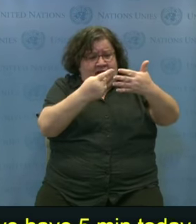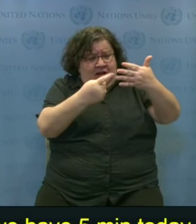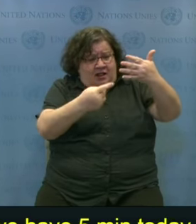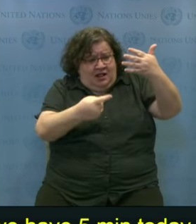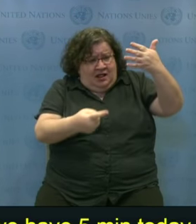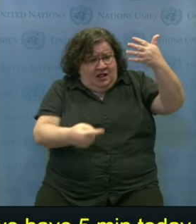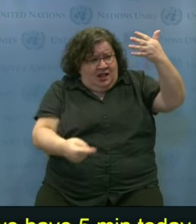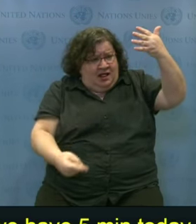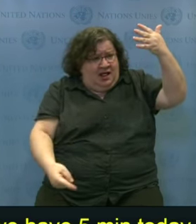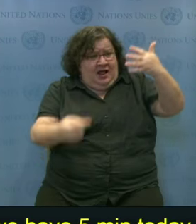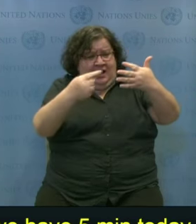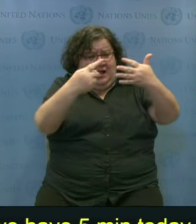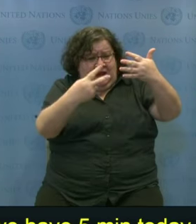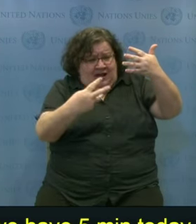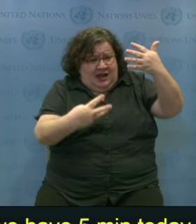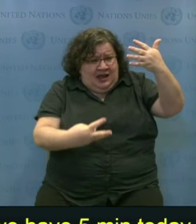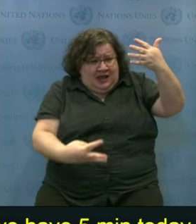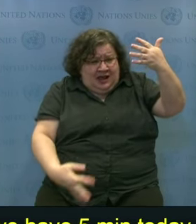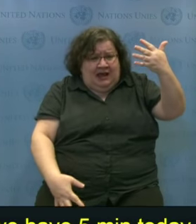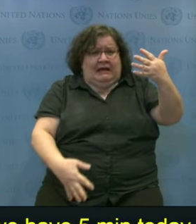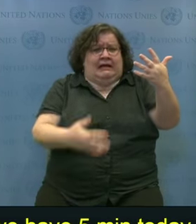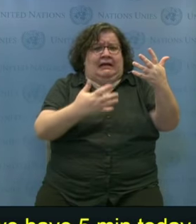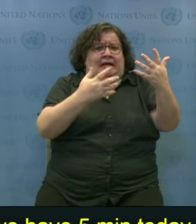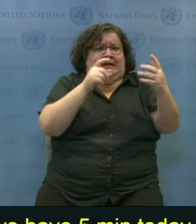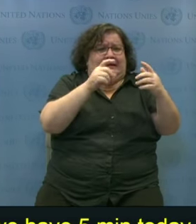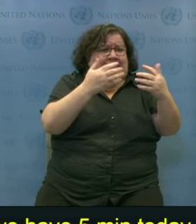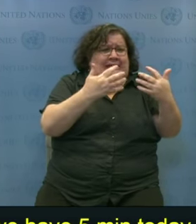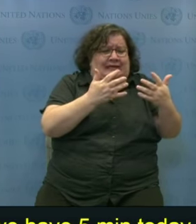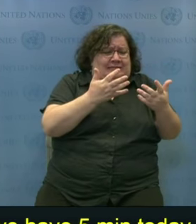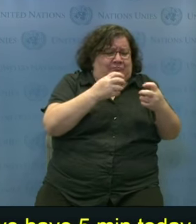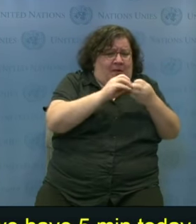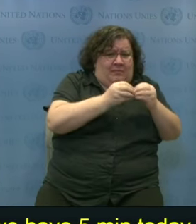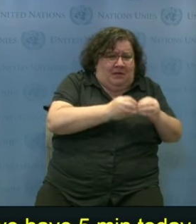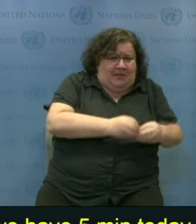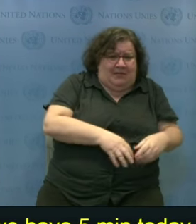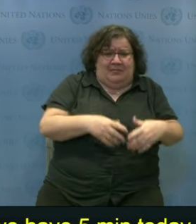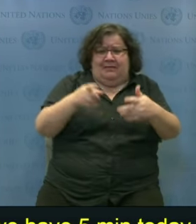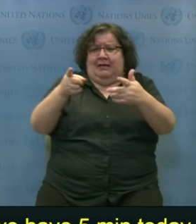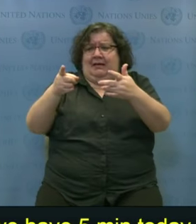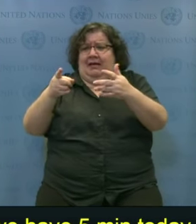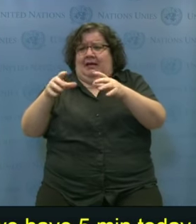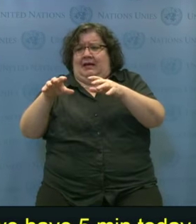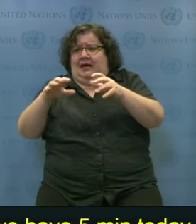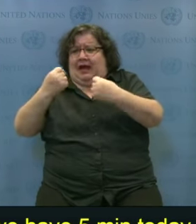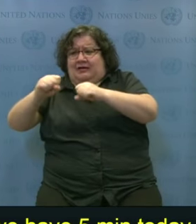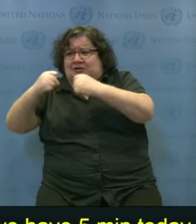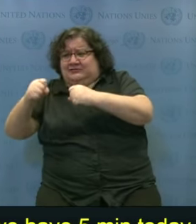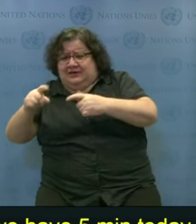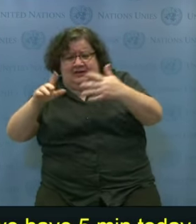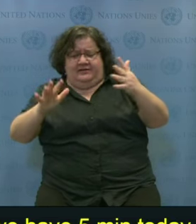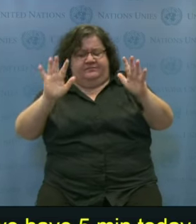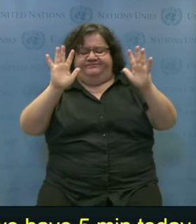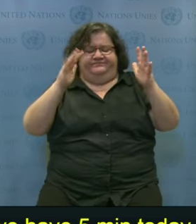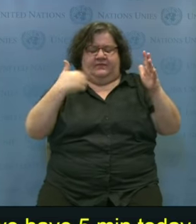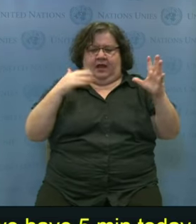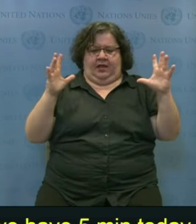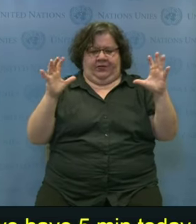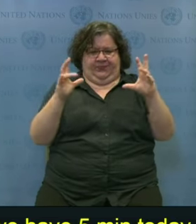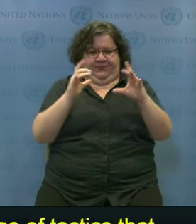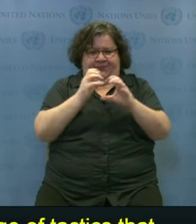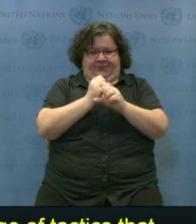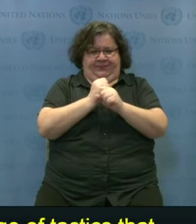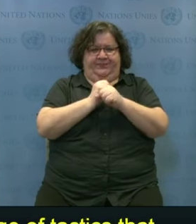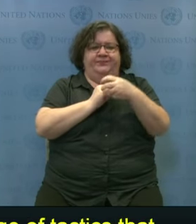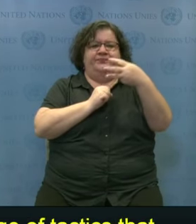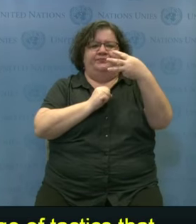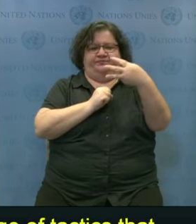three fundamental issues. The first is the involvement and the direct and full involvement